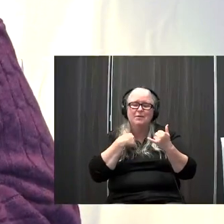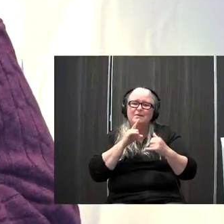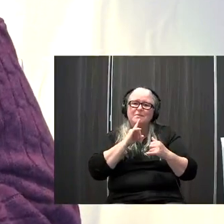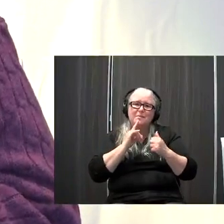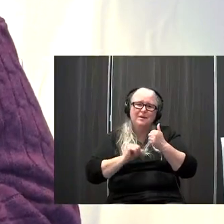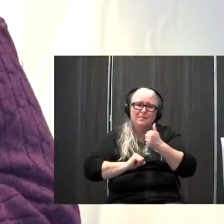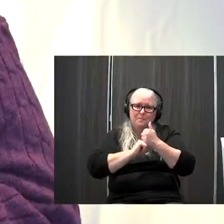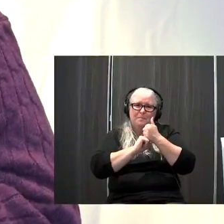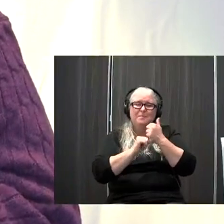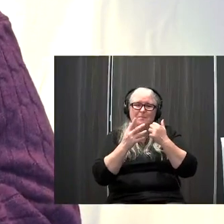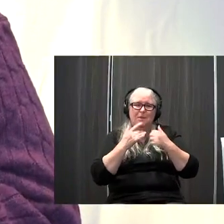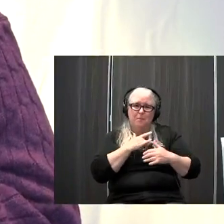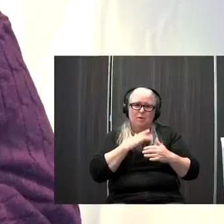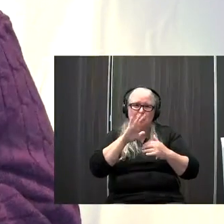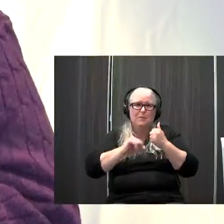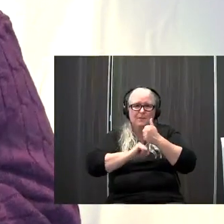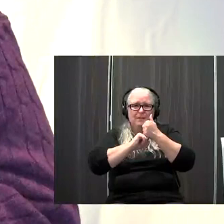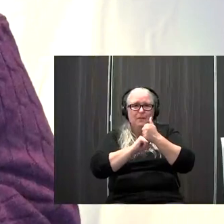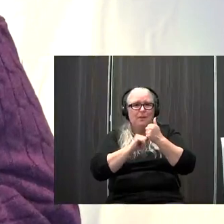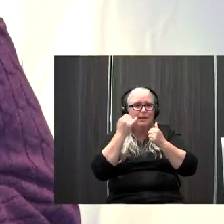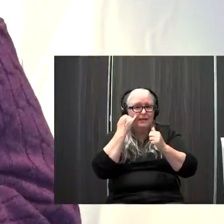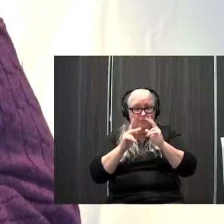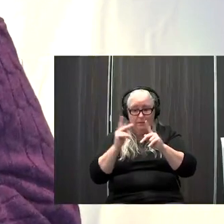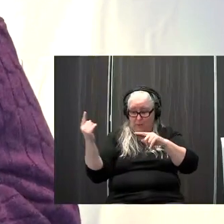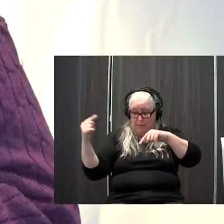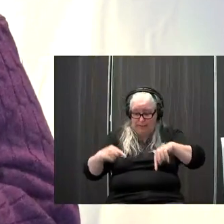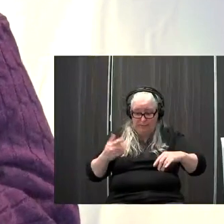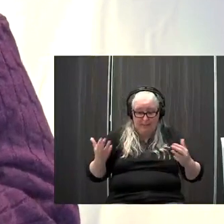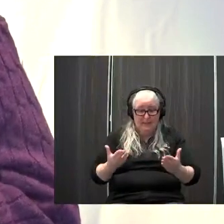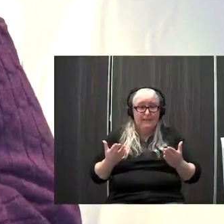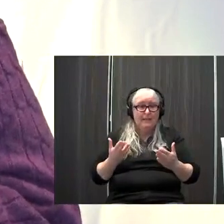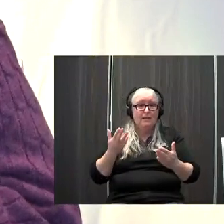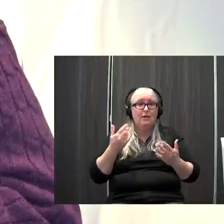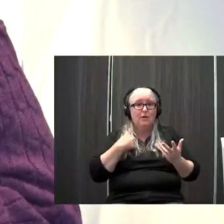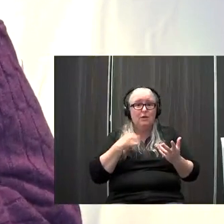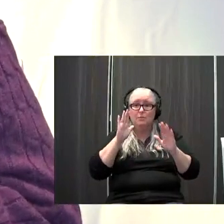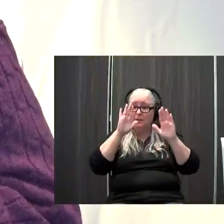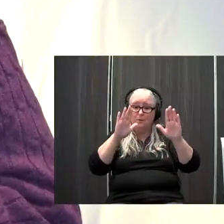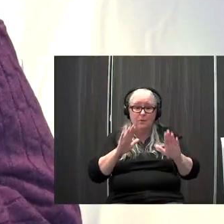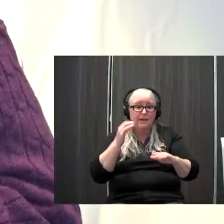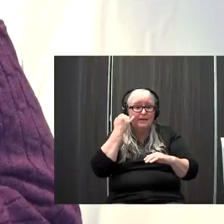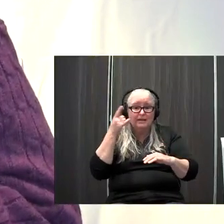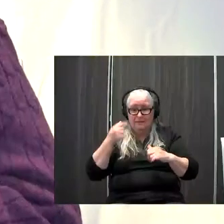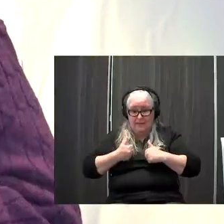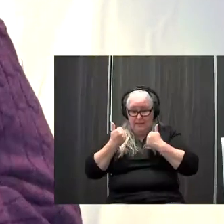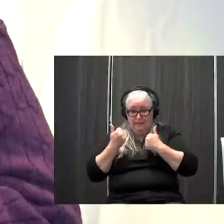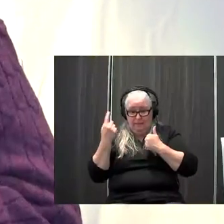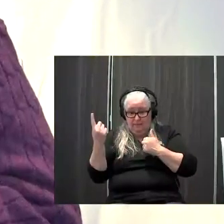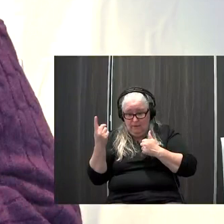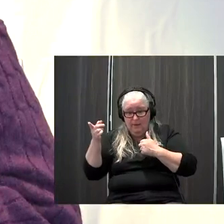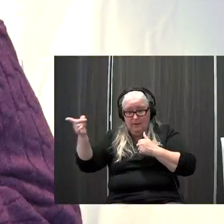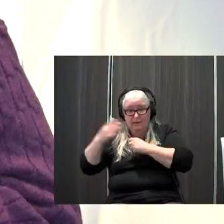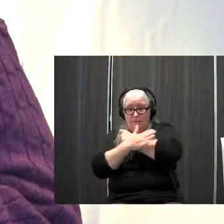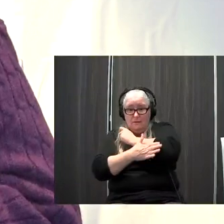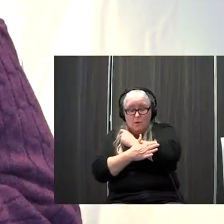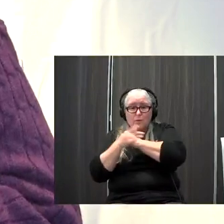if folks are coming into town you've been really great at consultative stuff if they live in the region you're a great resource and I always wish there were